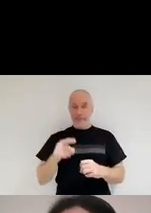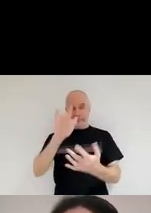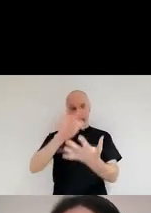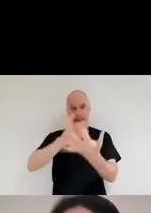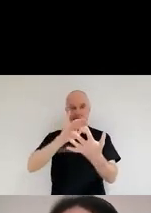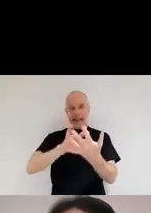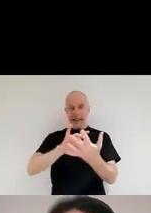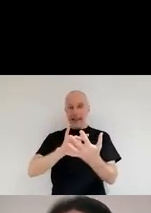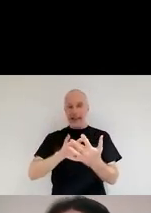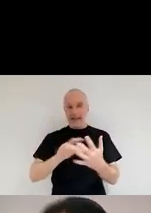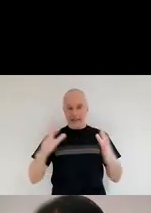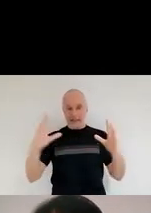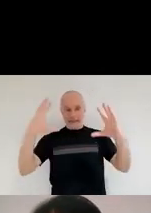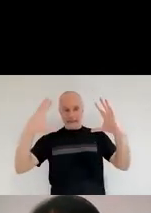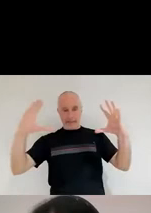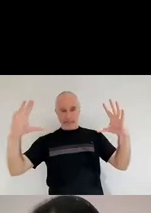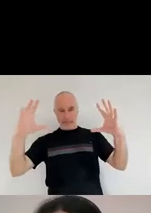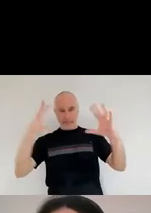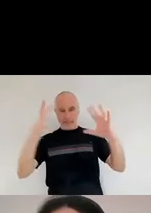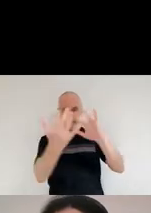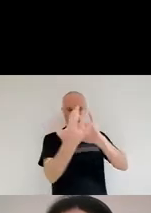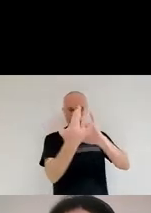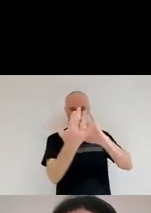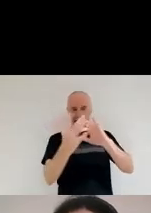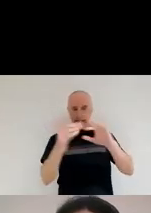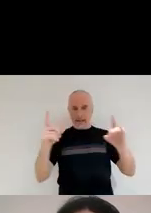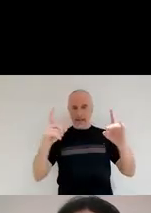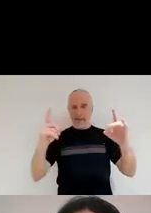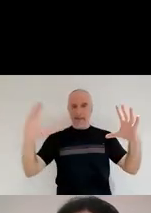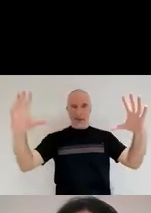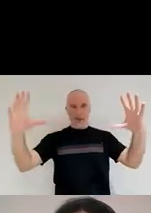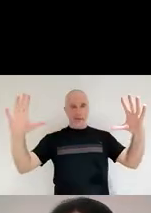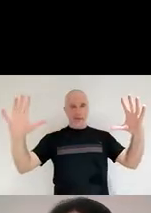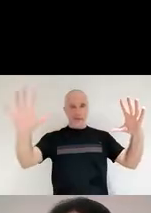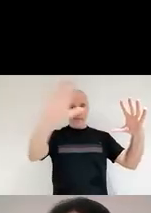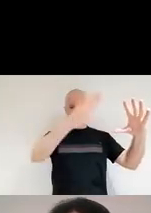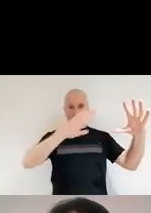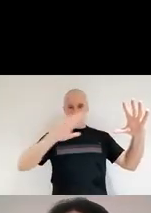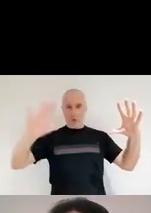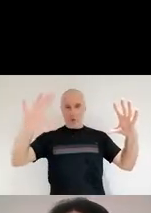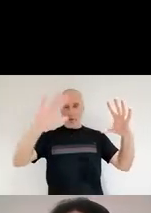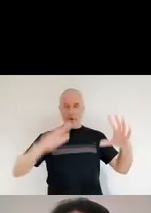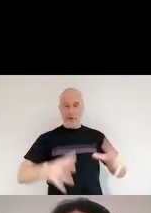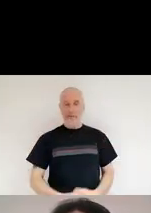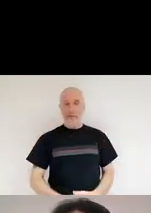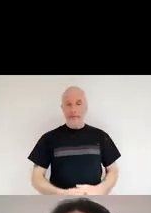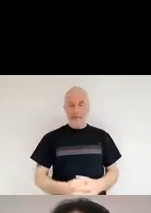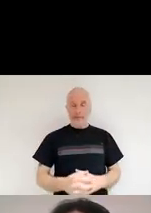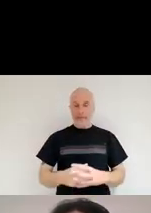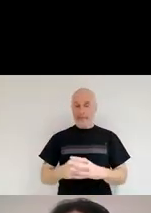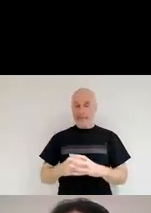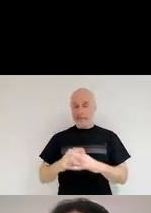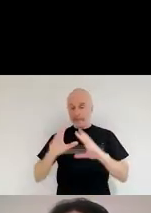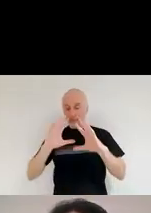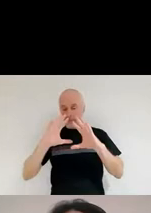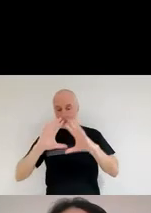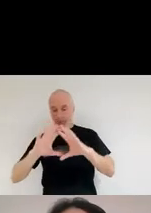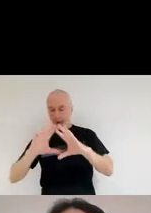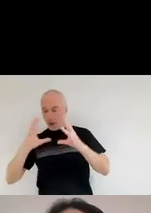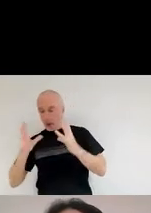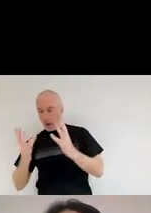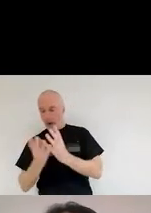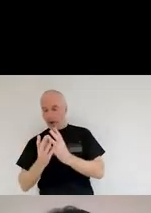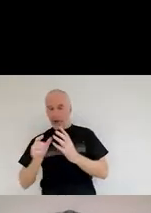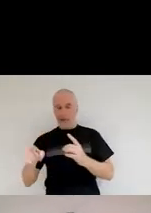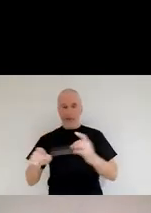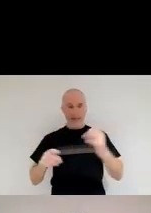system anymore, but it was in the center of the universe. Sorry, the sun, the earth was not the center of the universe, but the